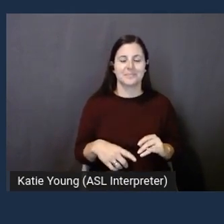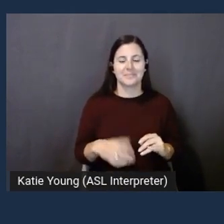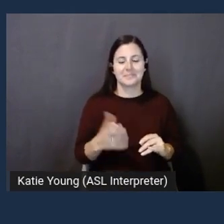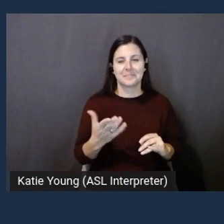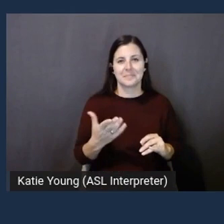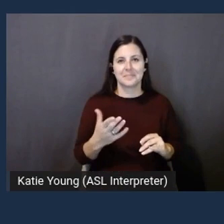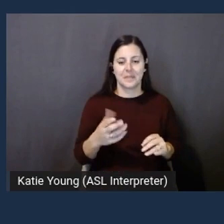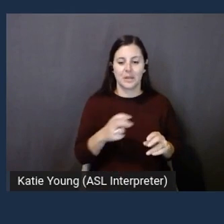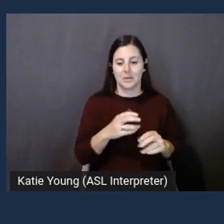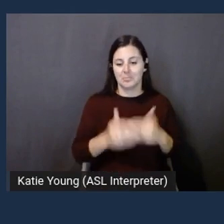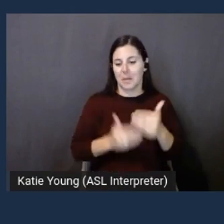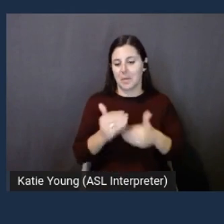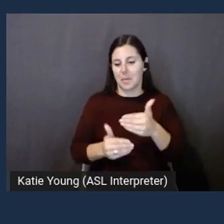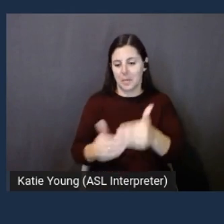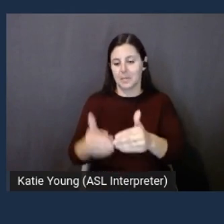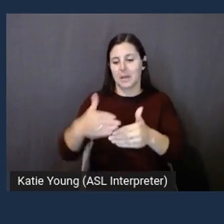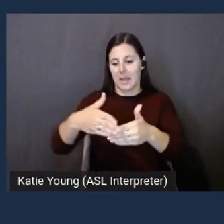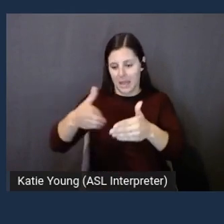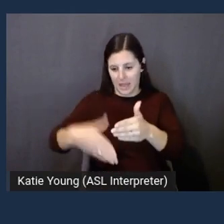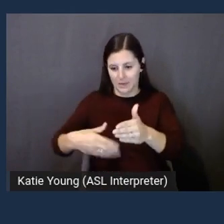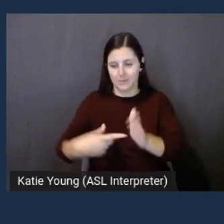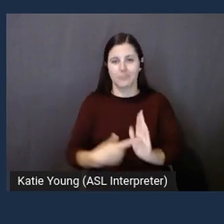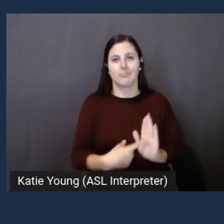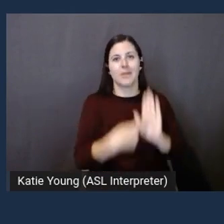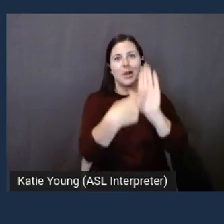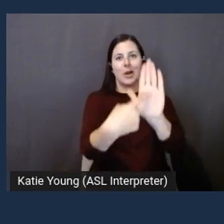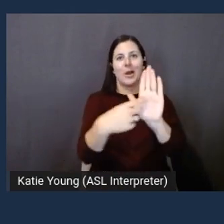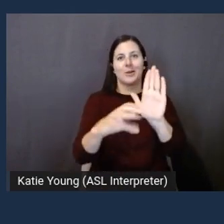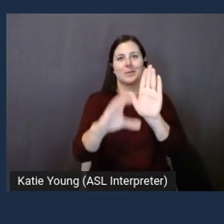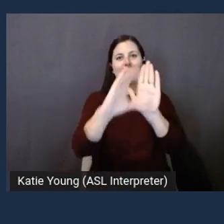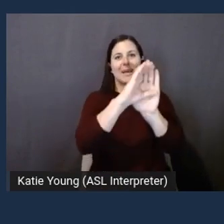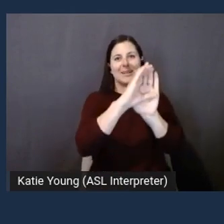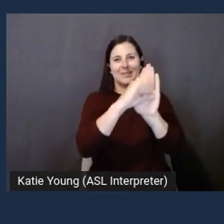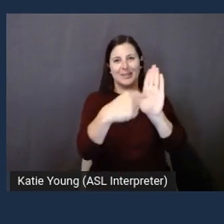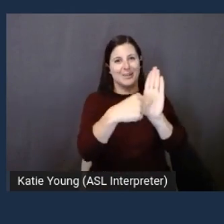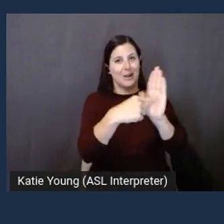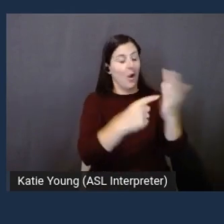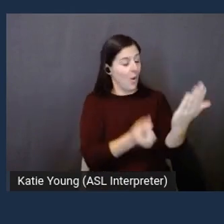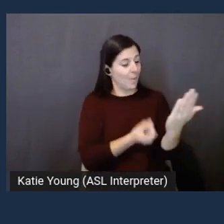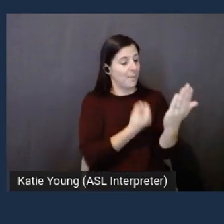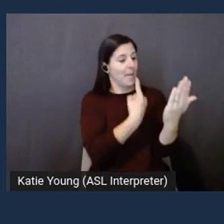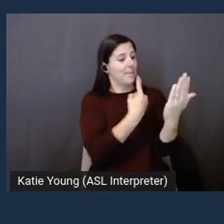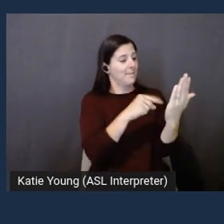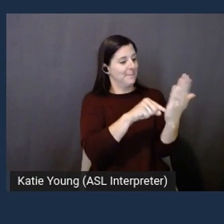journey ends, I can show you a picture of that SMS.